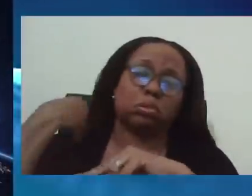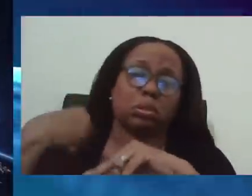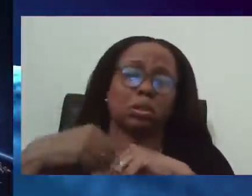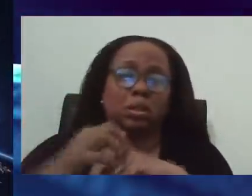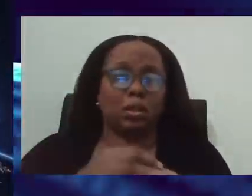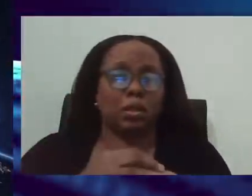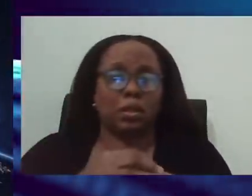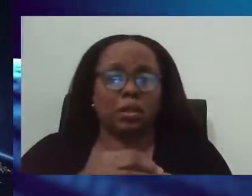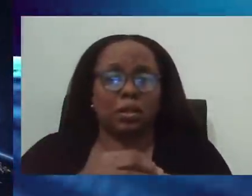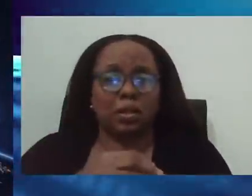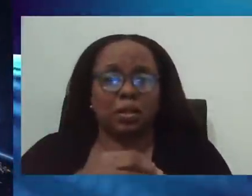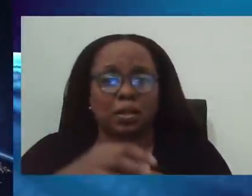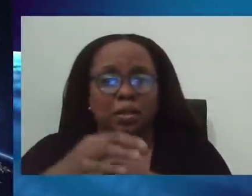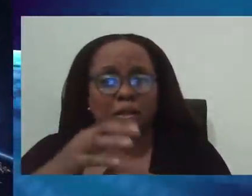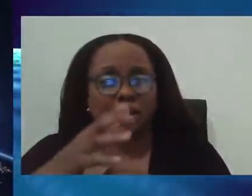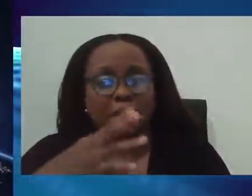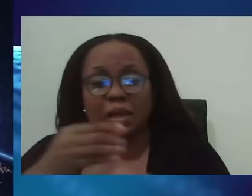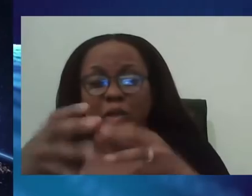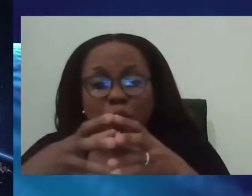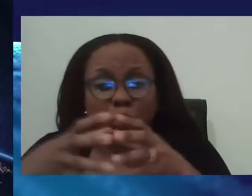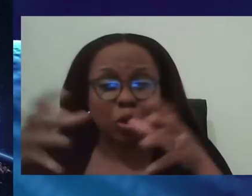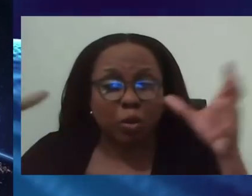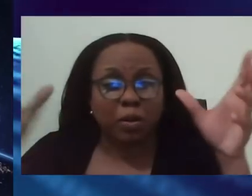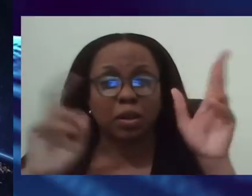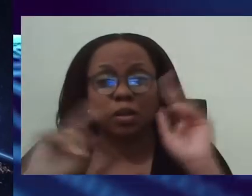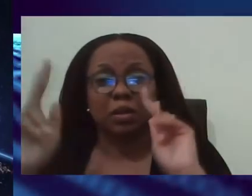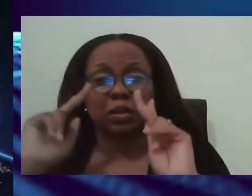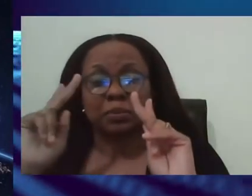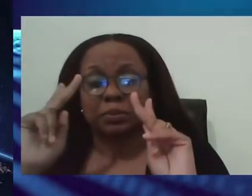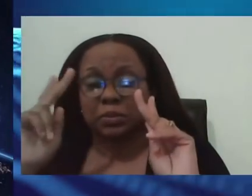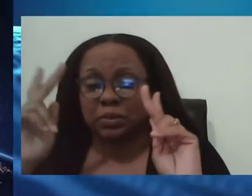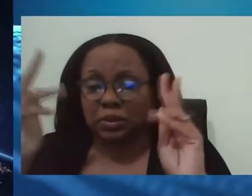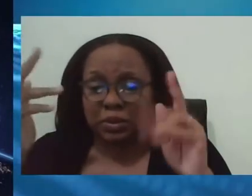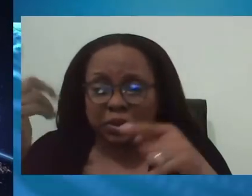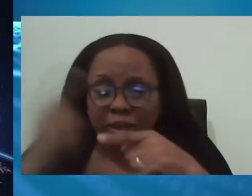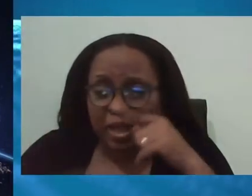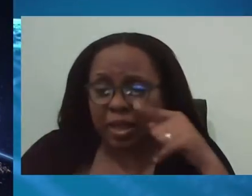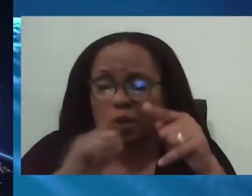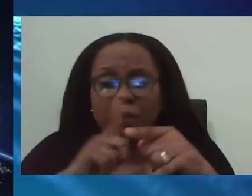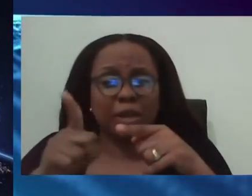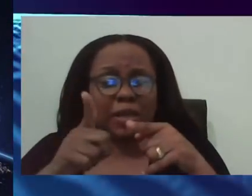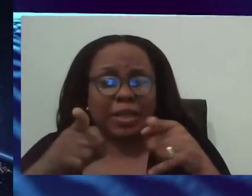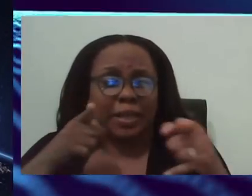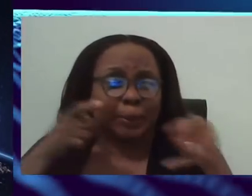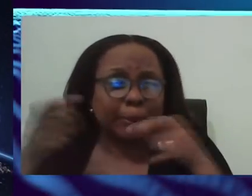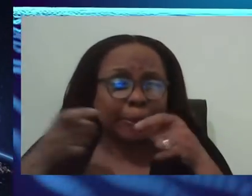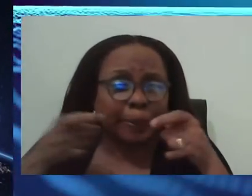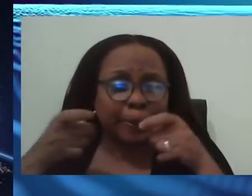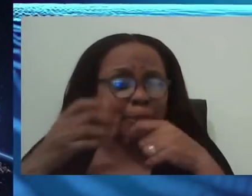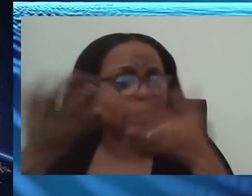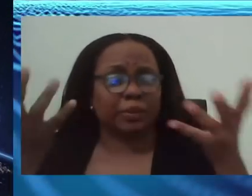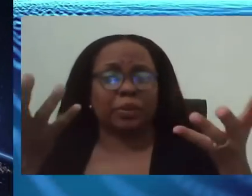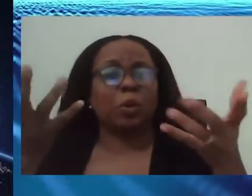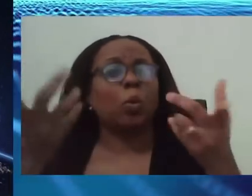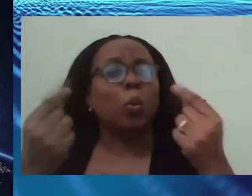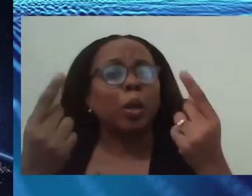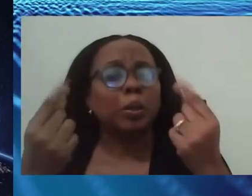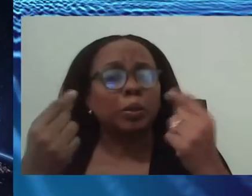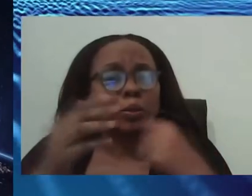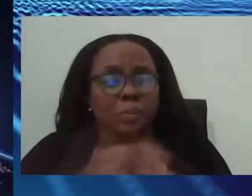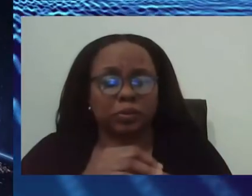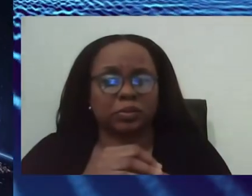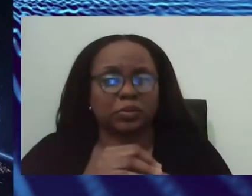is now being overwhelmed in terms of being able to meet the expectations of persons. Now, know that internationally,